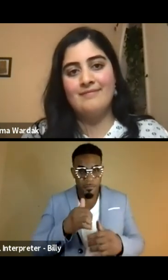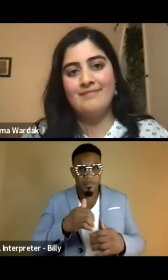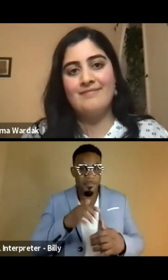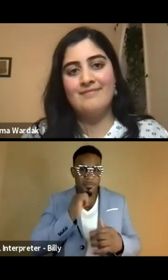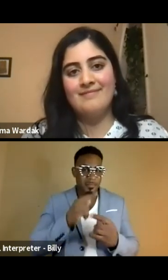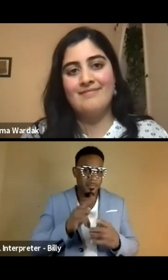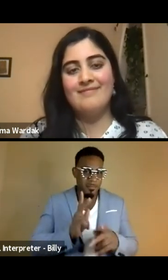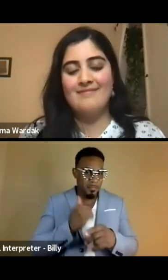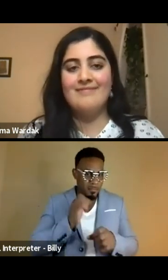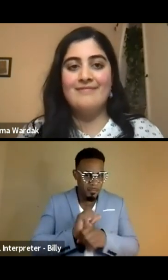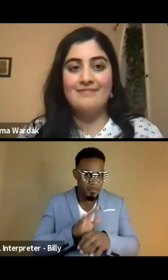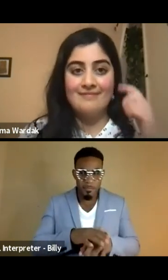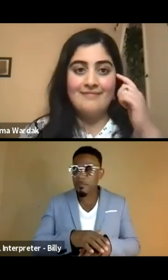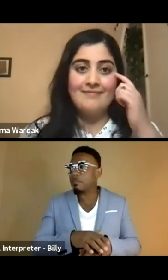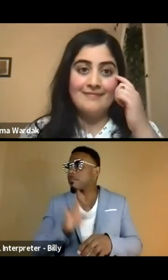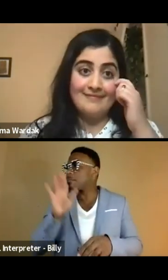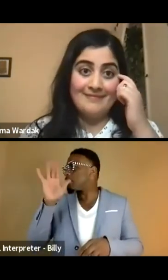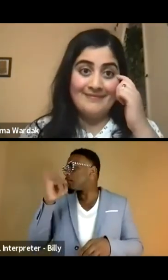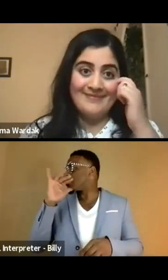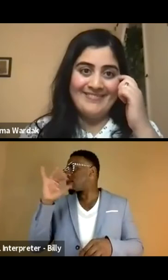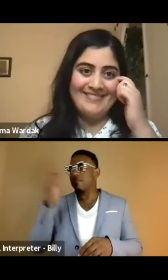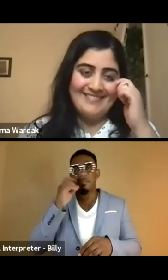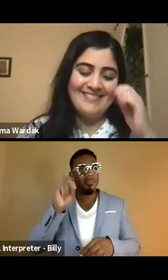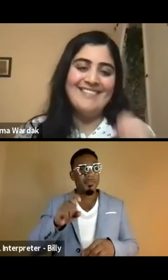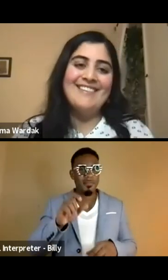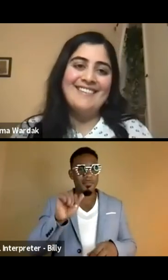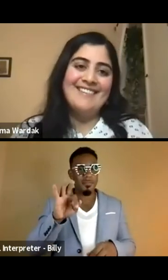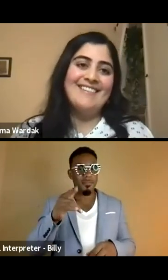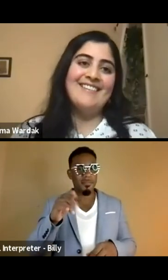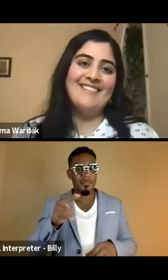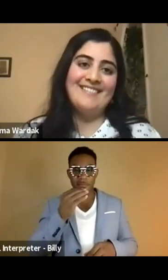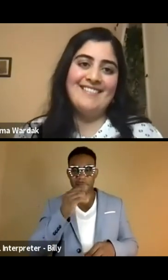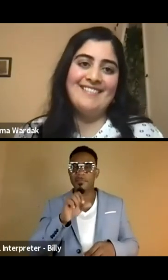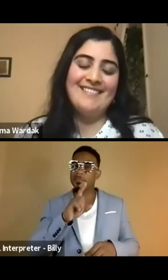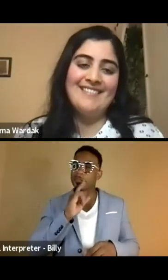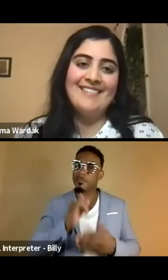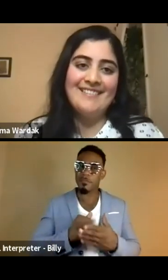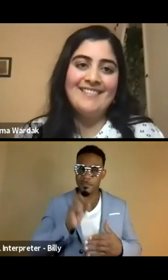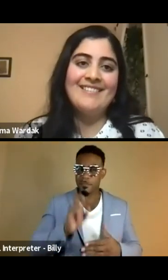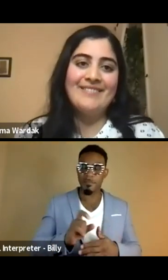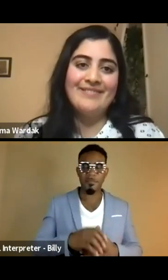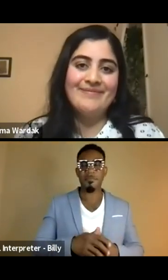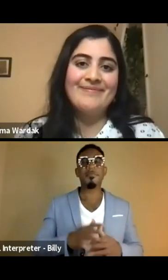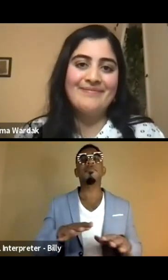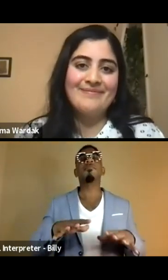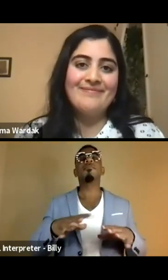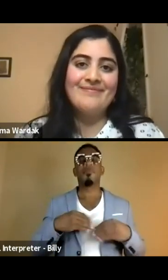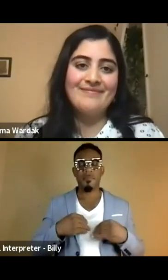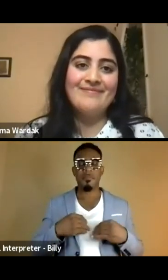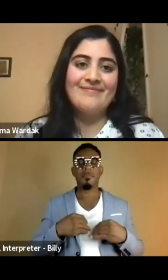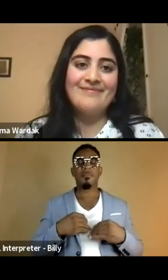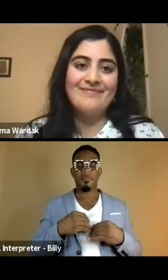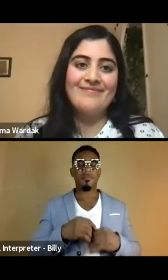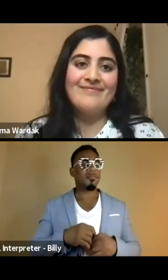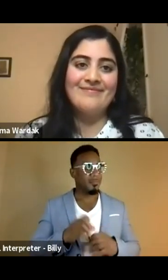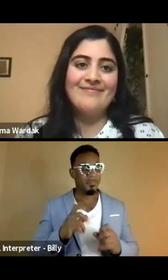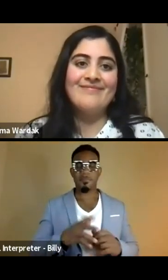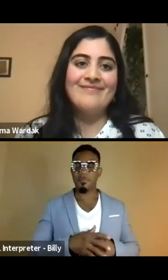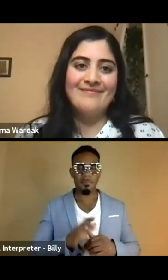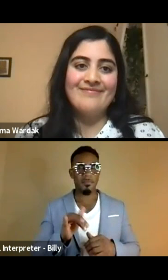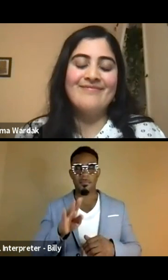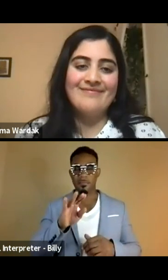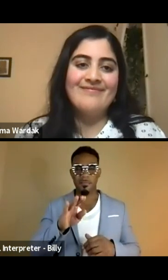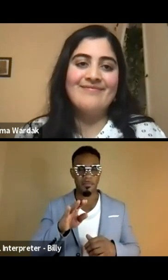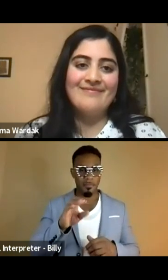worked on, I'm like, we gotta go eat some Afghan food. These artists have to absorb Afghan culture through their